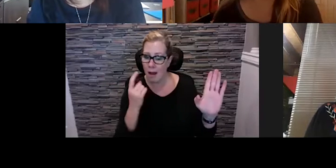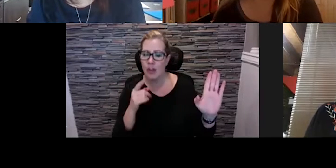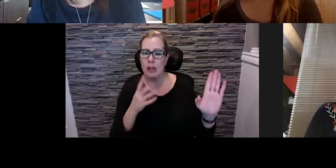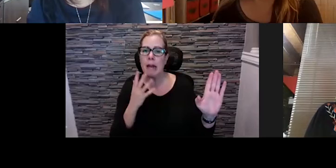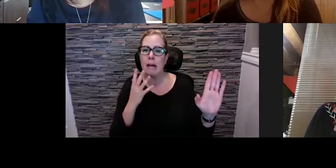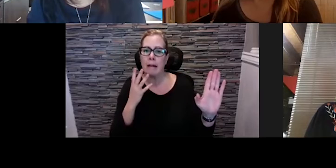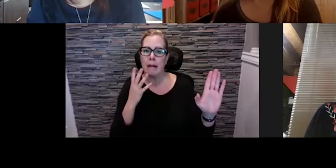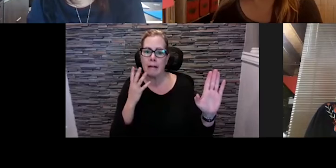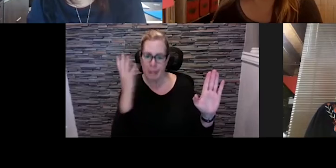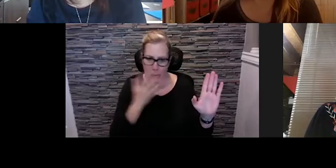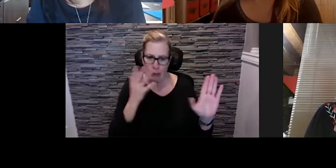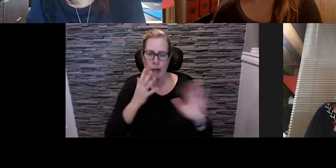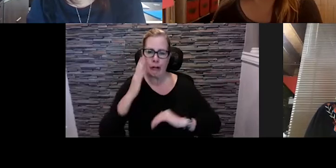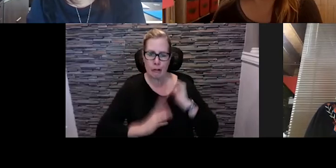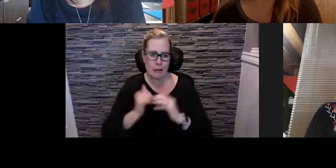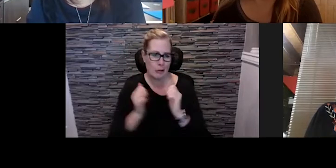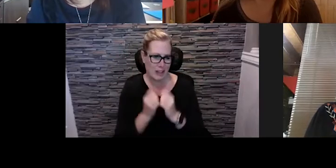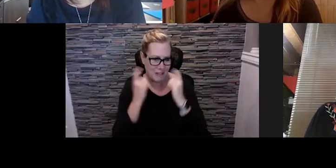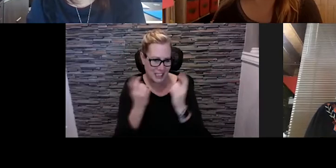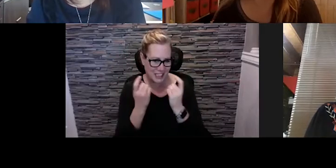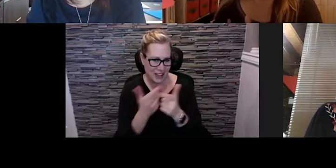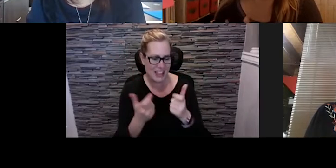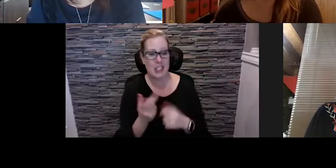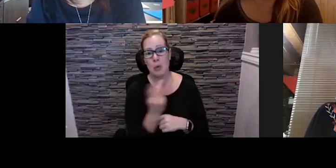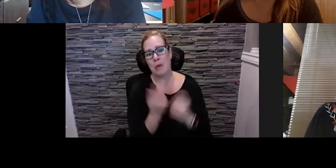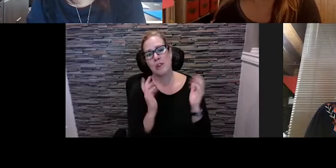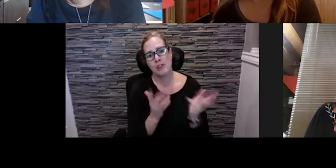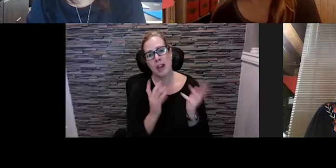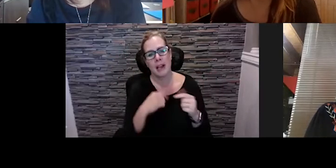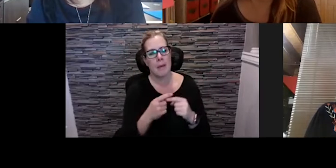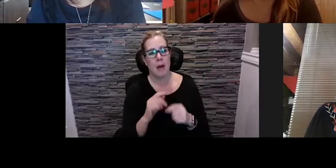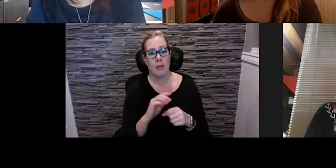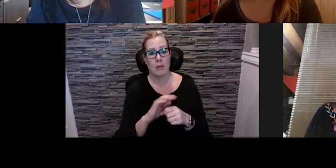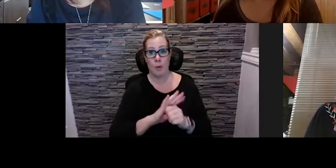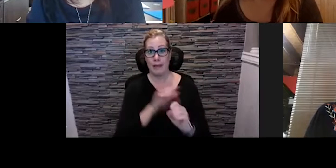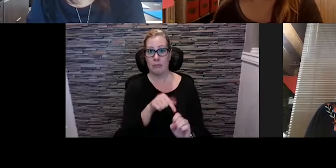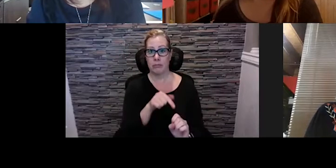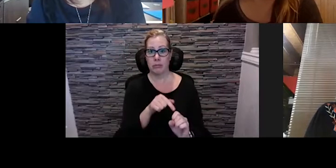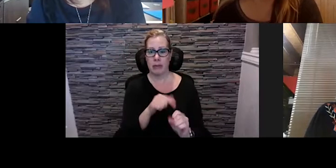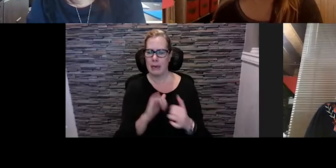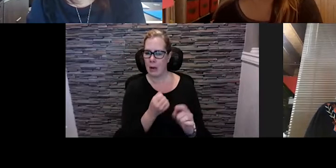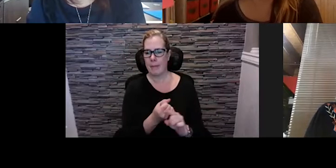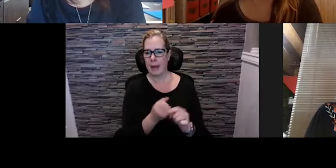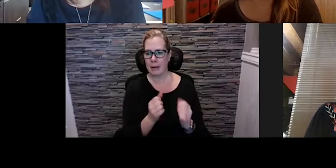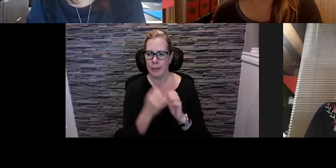And as we started to talk about the impact of COVID, particularly on the arts sector,